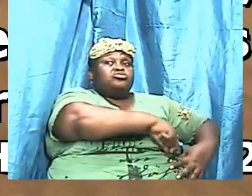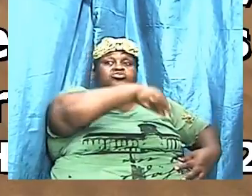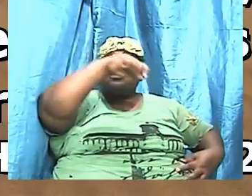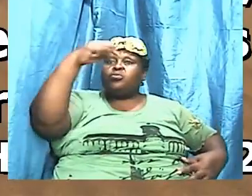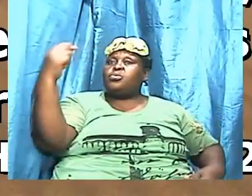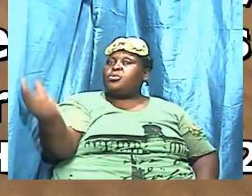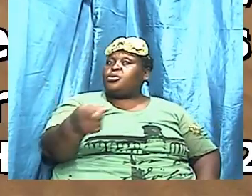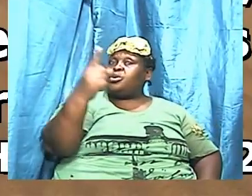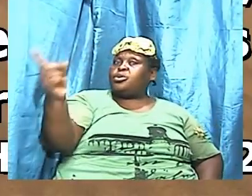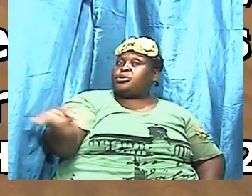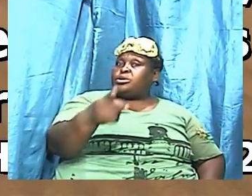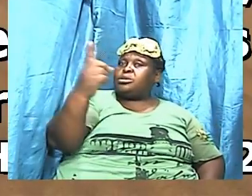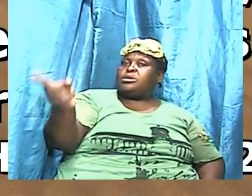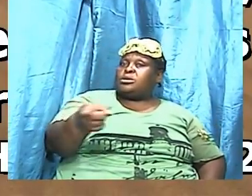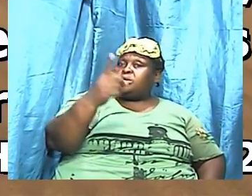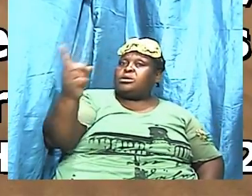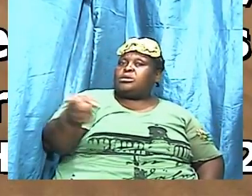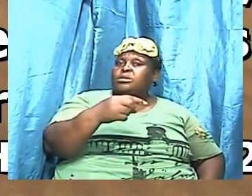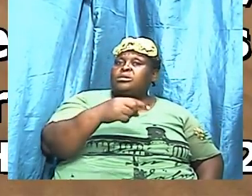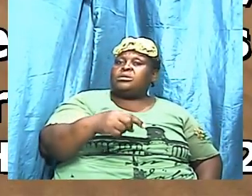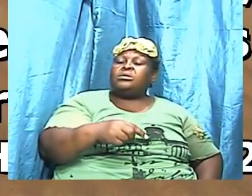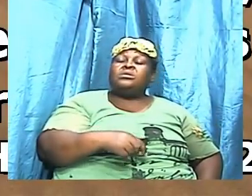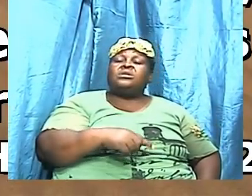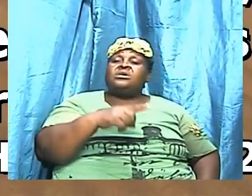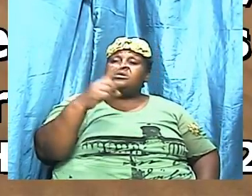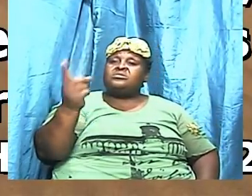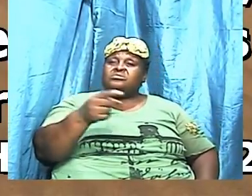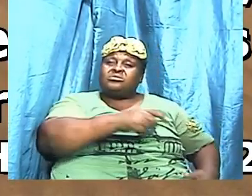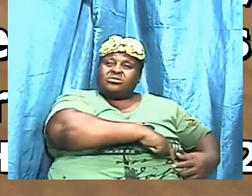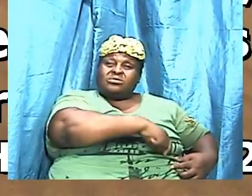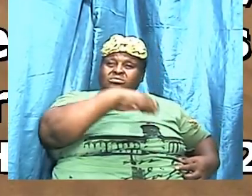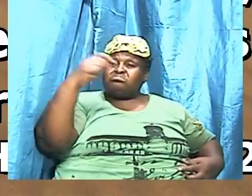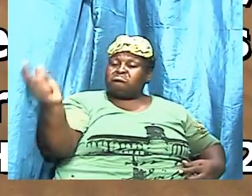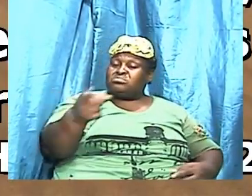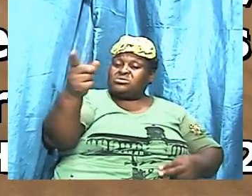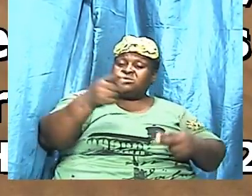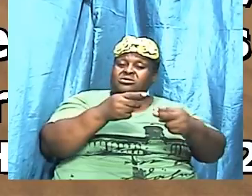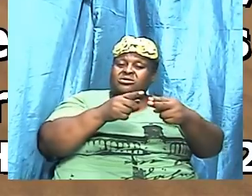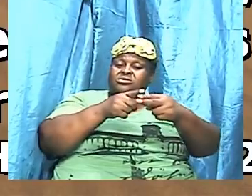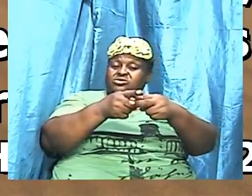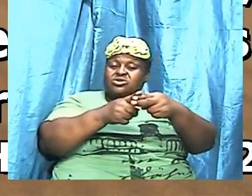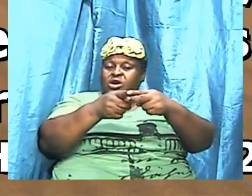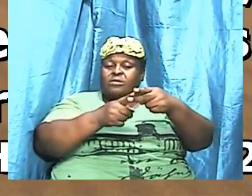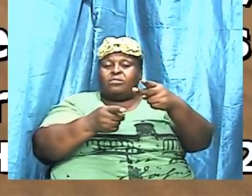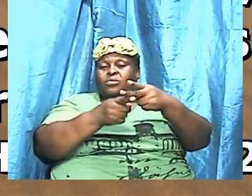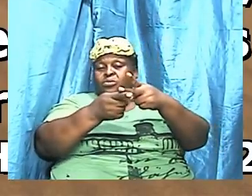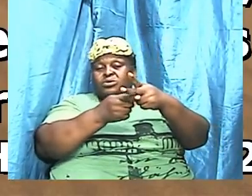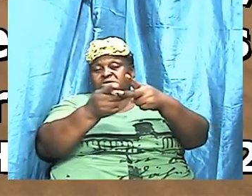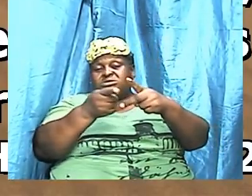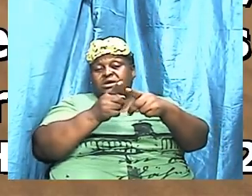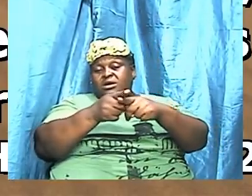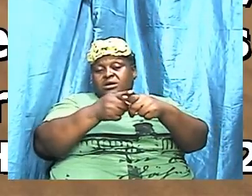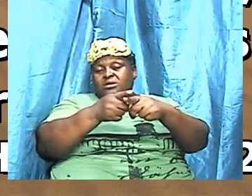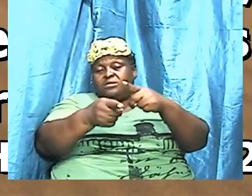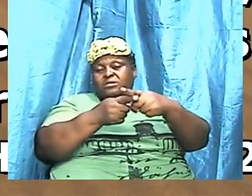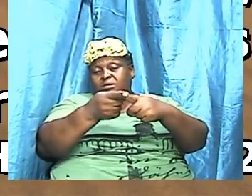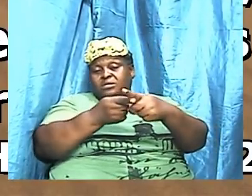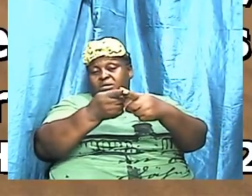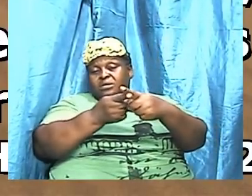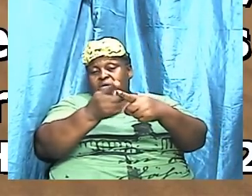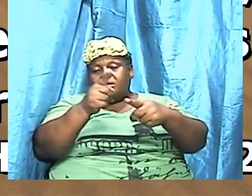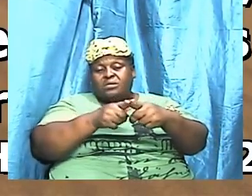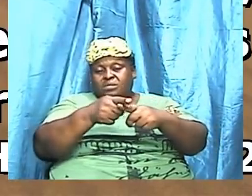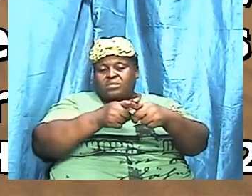same word is used there. That's the sword that is sharpened on both sides. But here the word is being